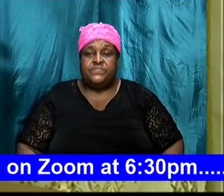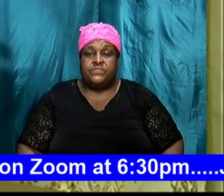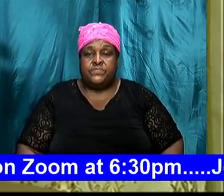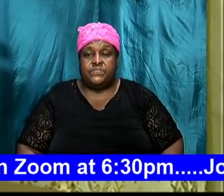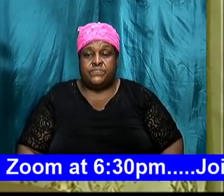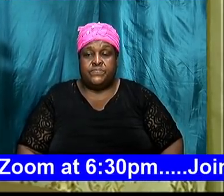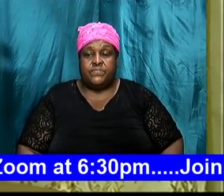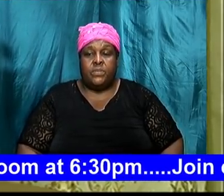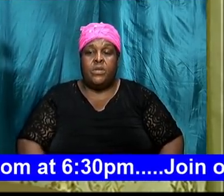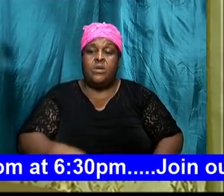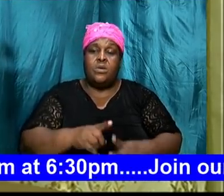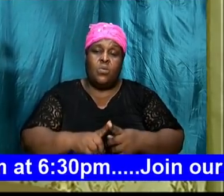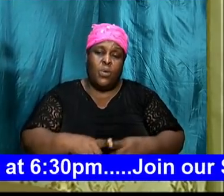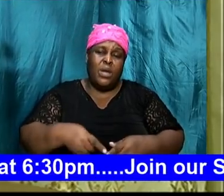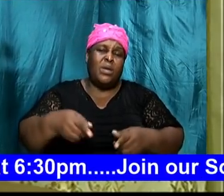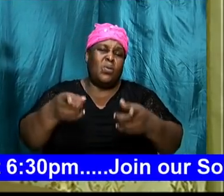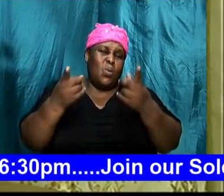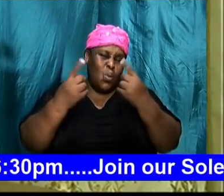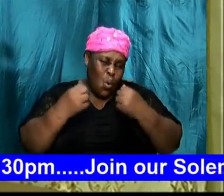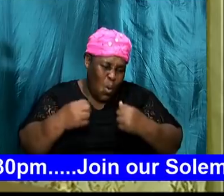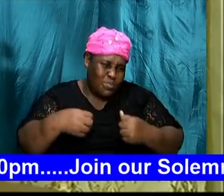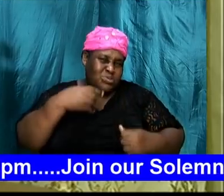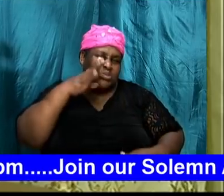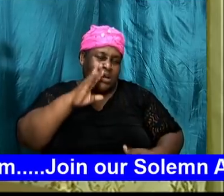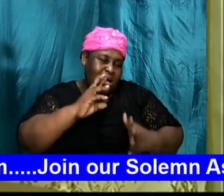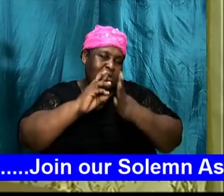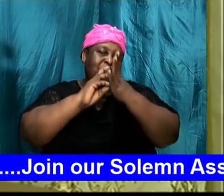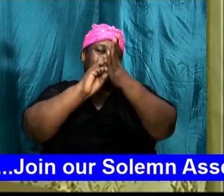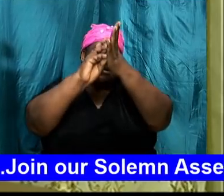when it comes to God will